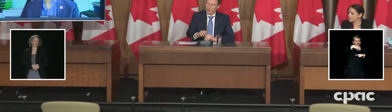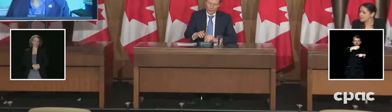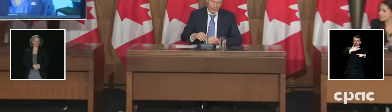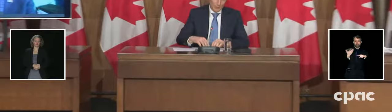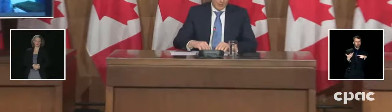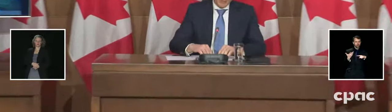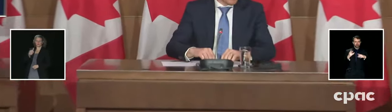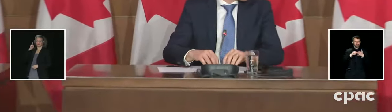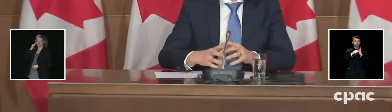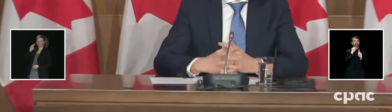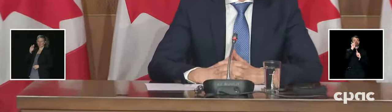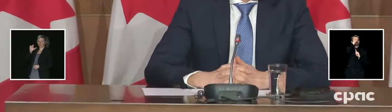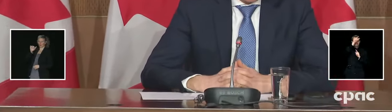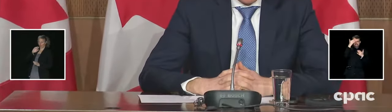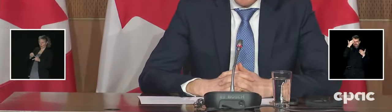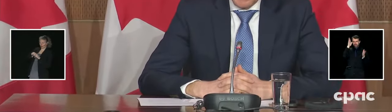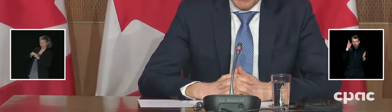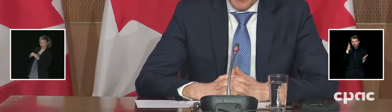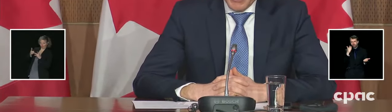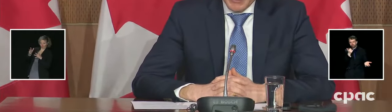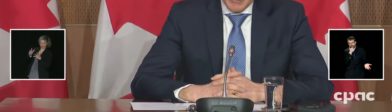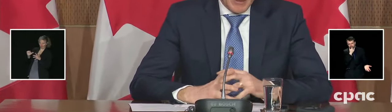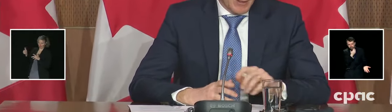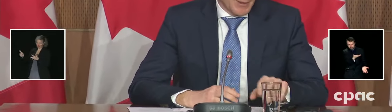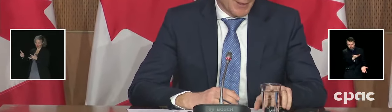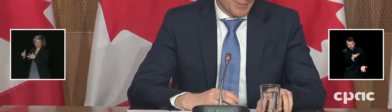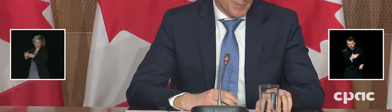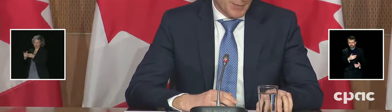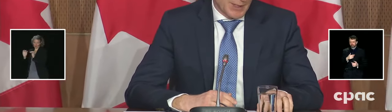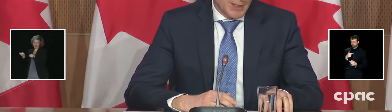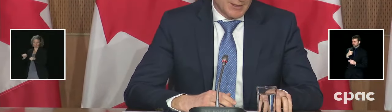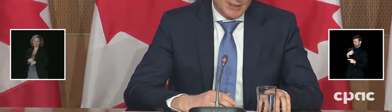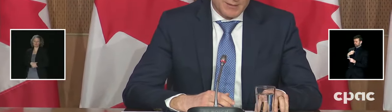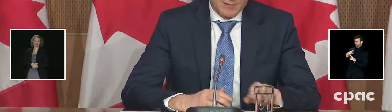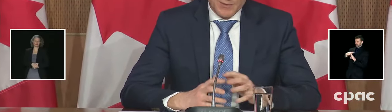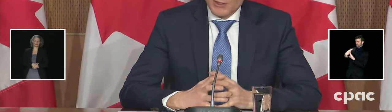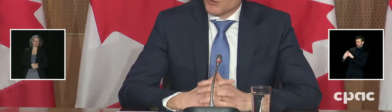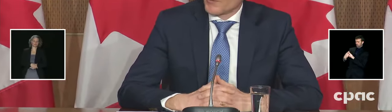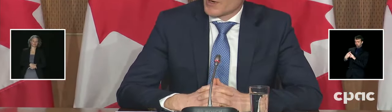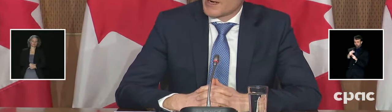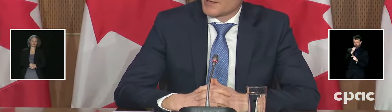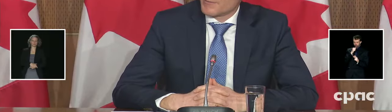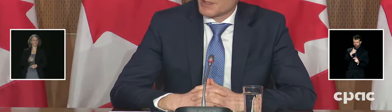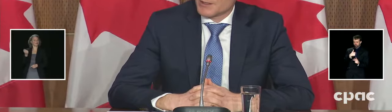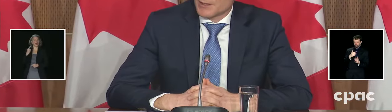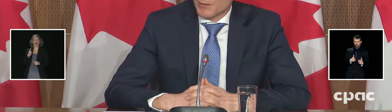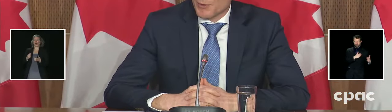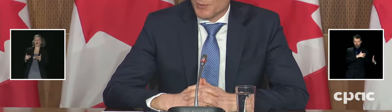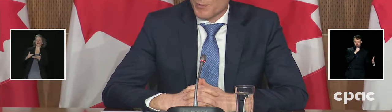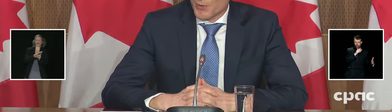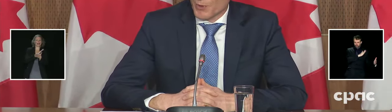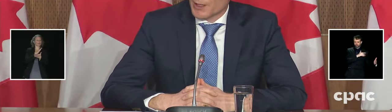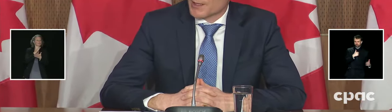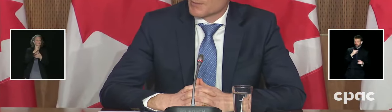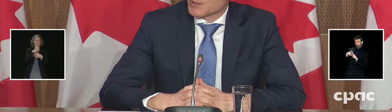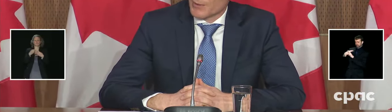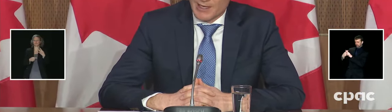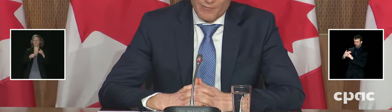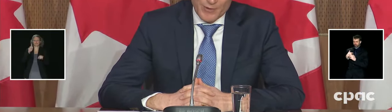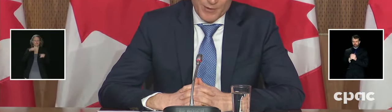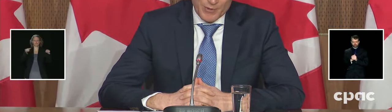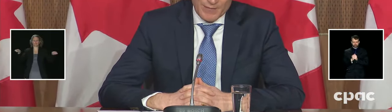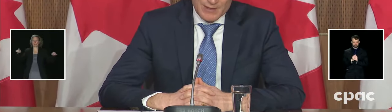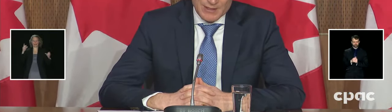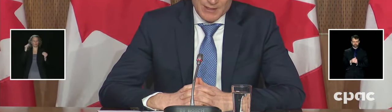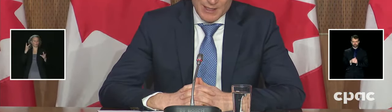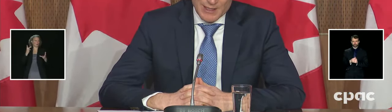I'll start Willow and then perhaps Dr. Gideon can complete. It's through a variety of means, through the working tables that